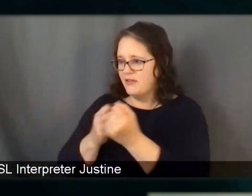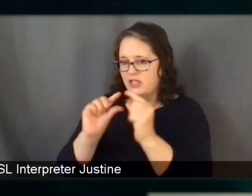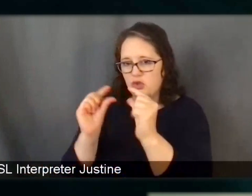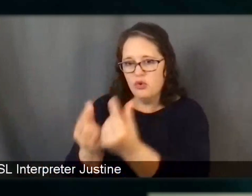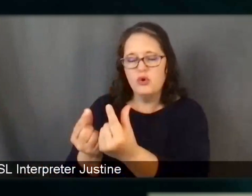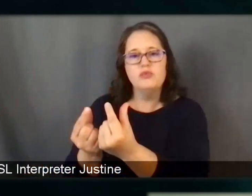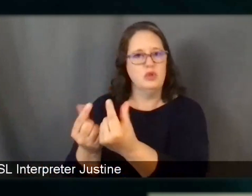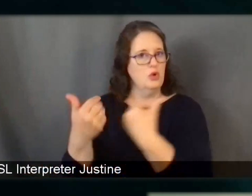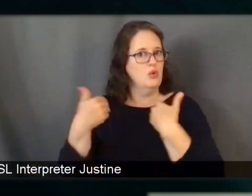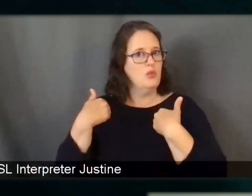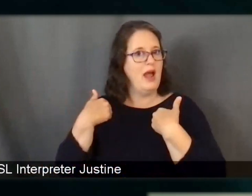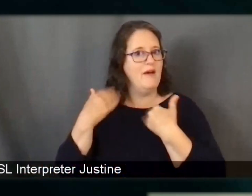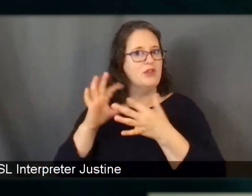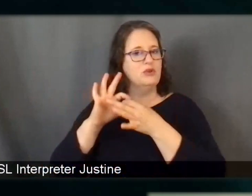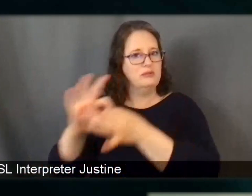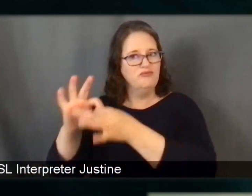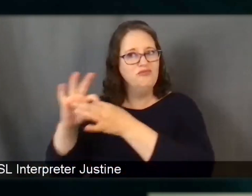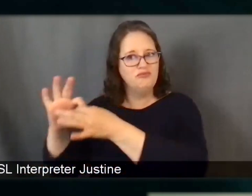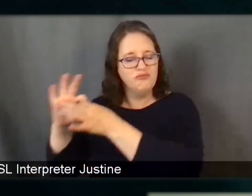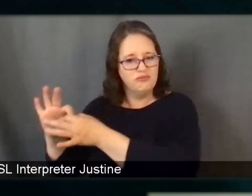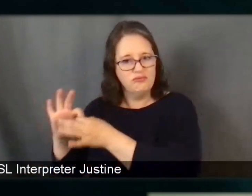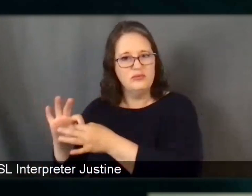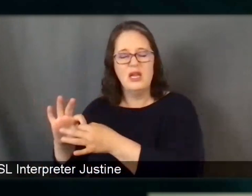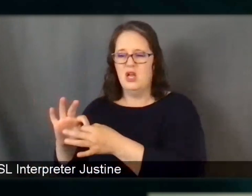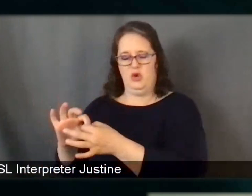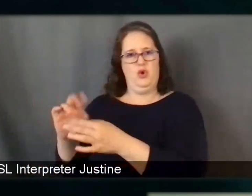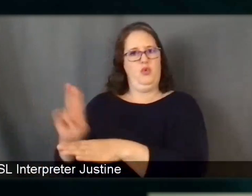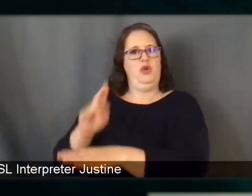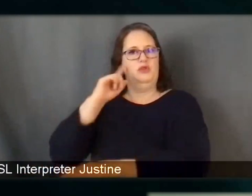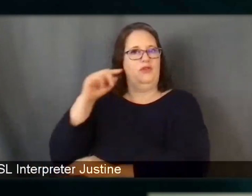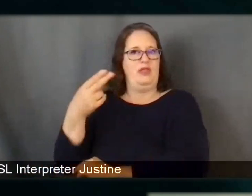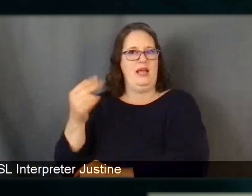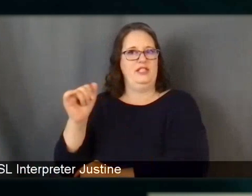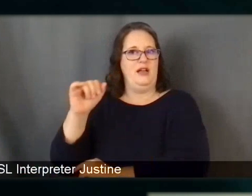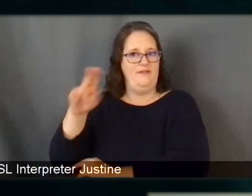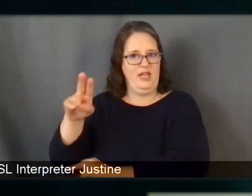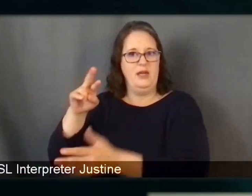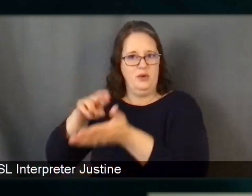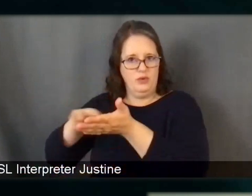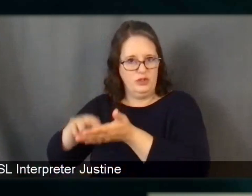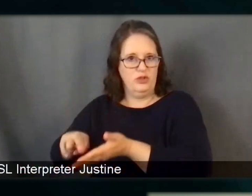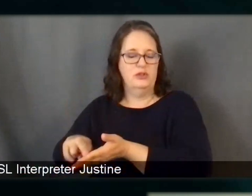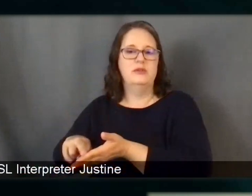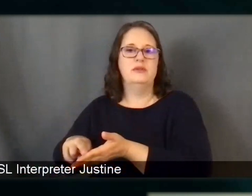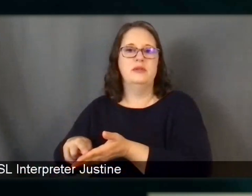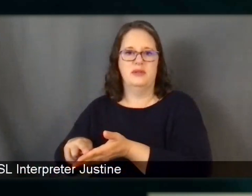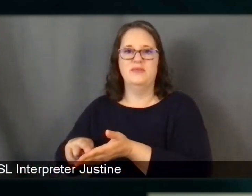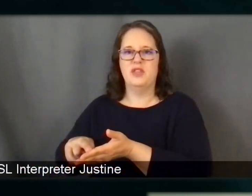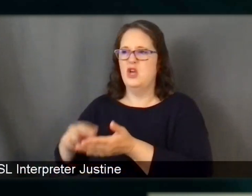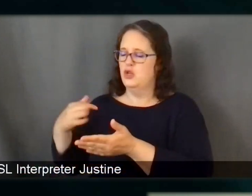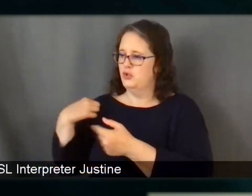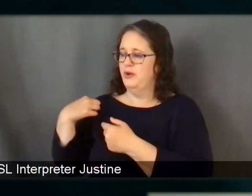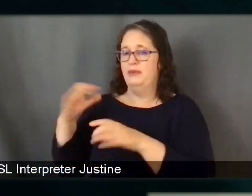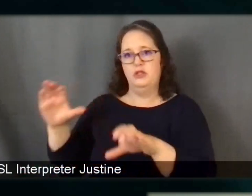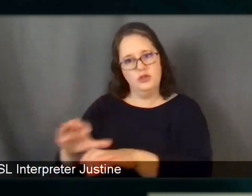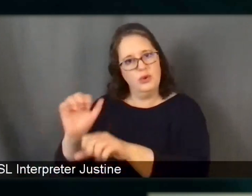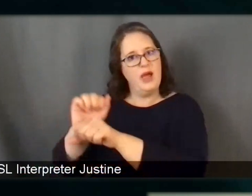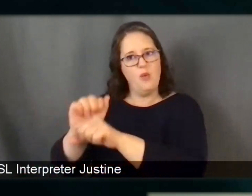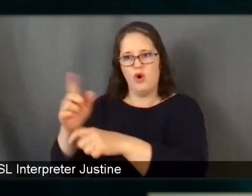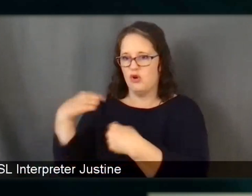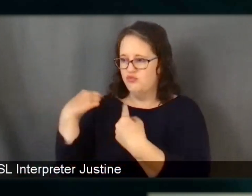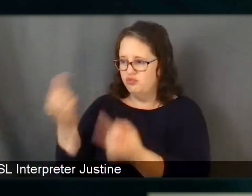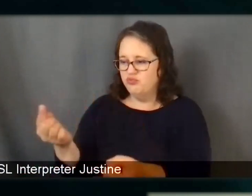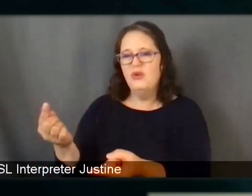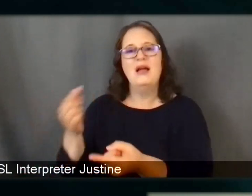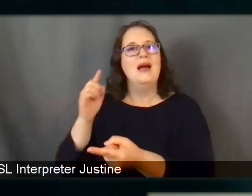other strategies that we've used in the HIV space. We've been doing this work a long time, as you noted. And I think in addition to leaning into the